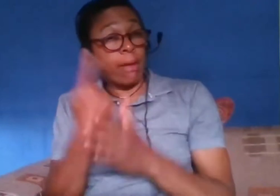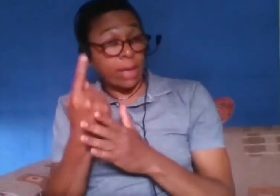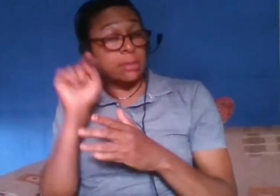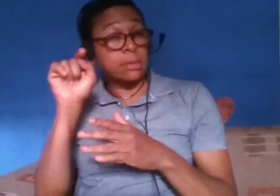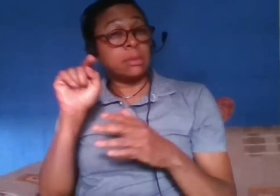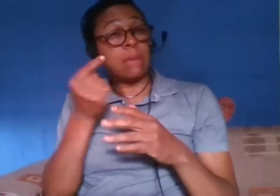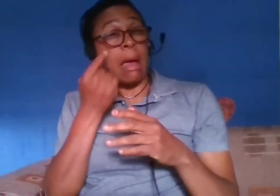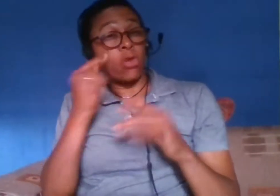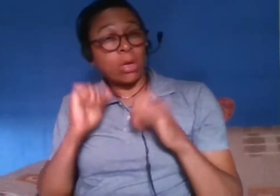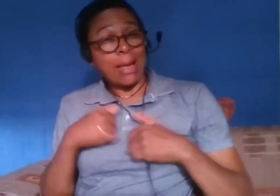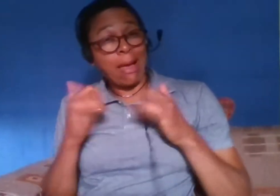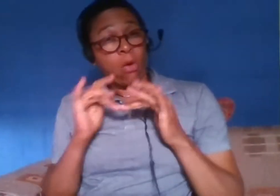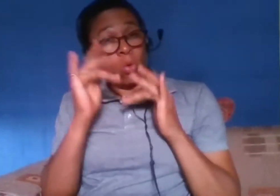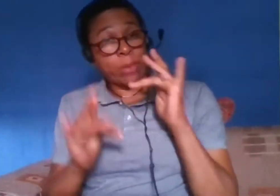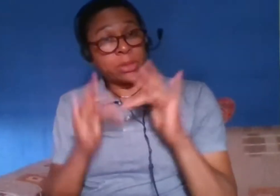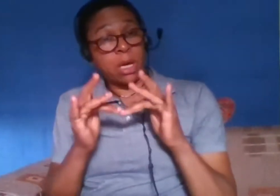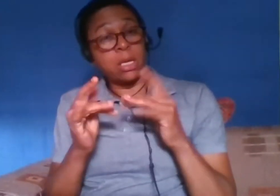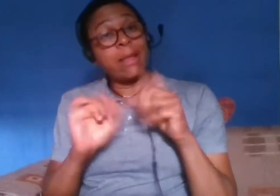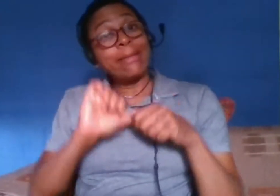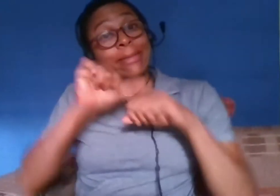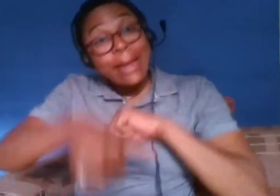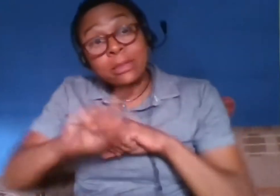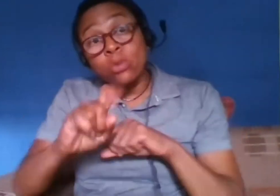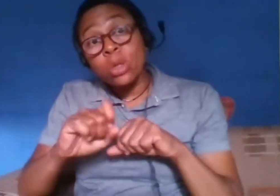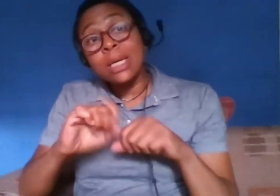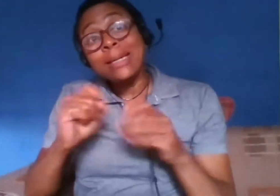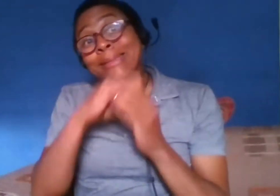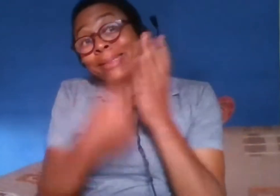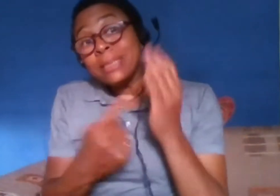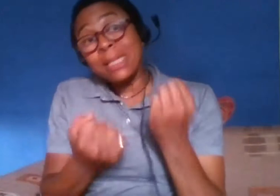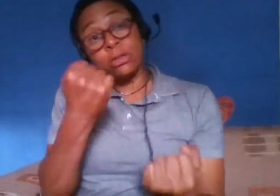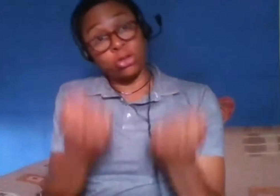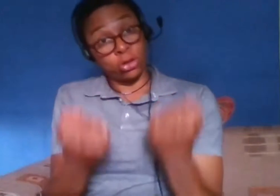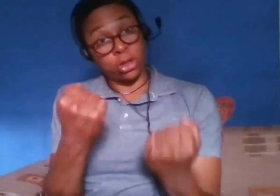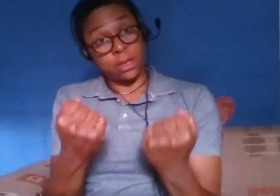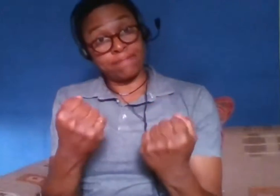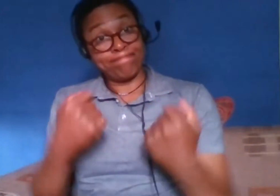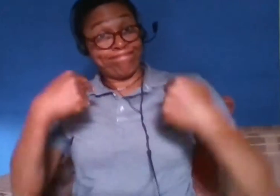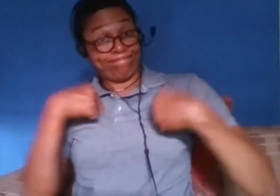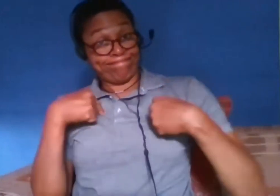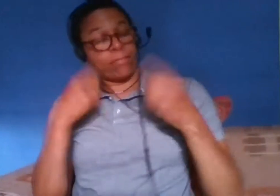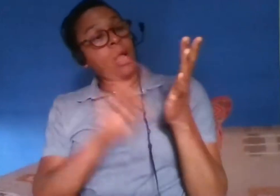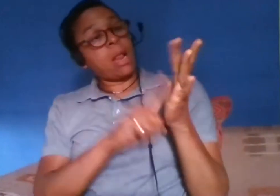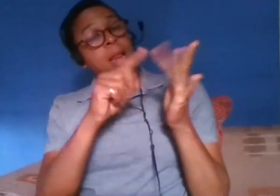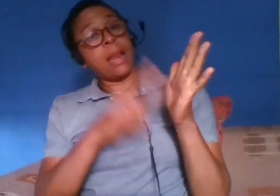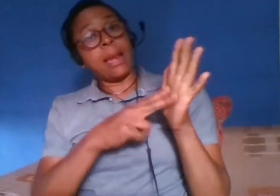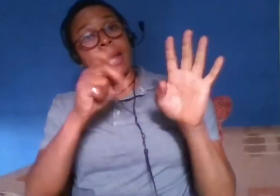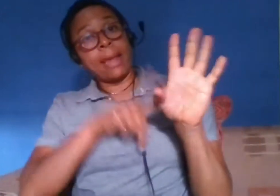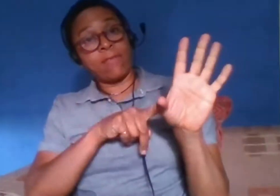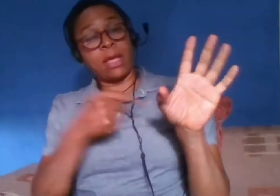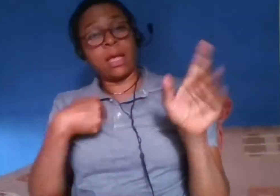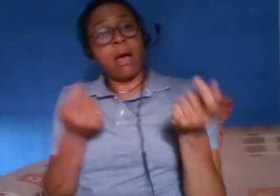justice my name is Livy and i manage the learning and participation program at Autograph which is a public gallery in